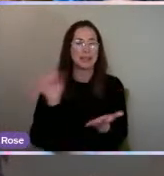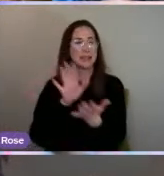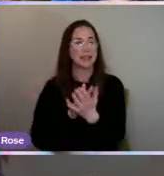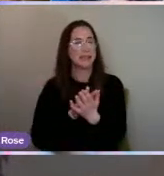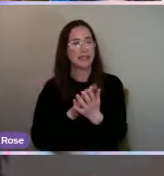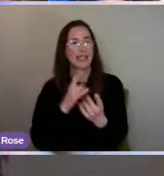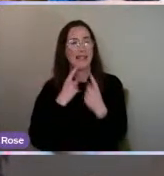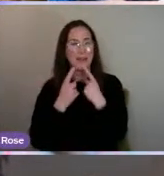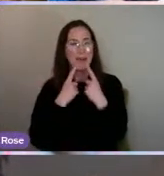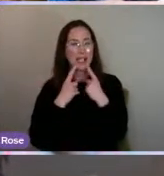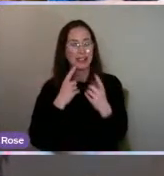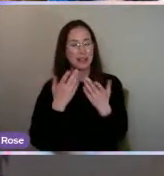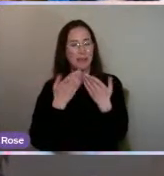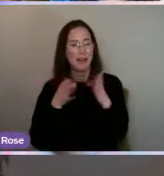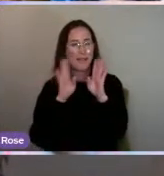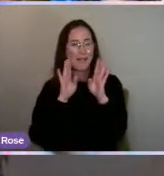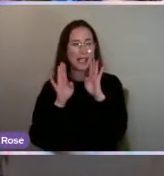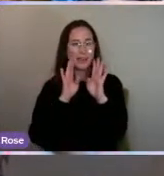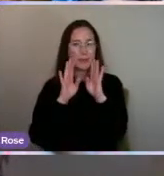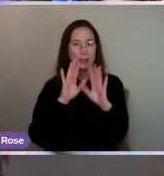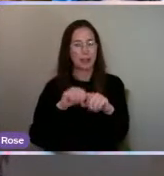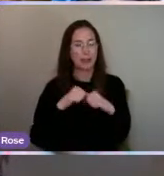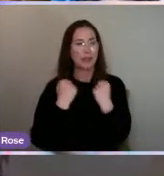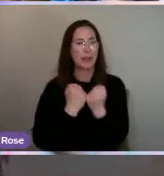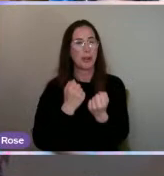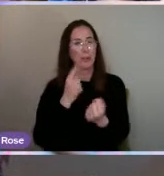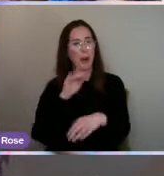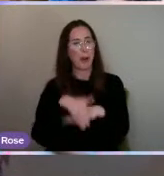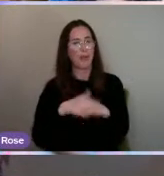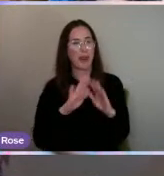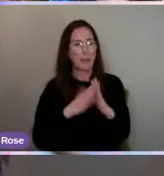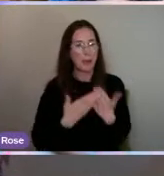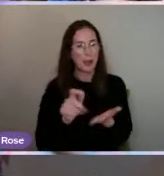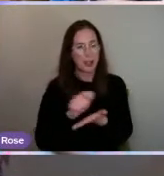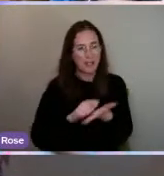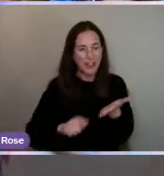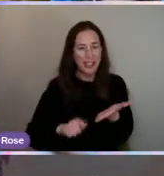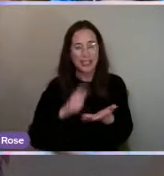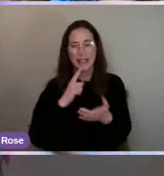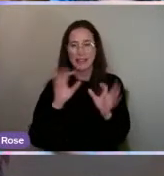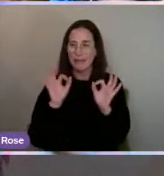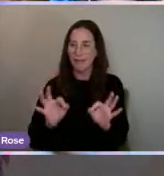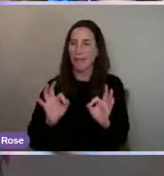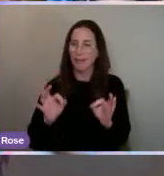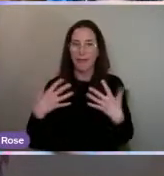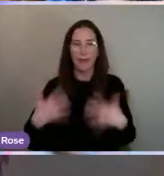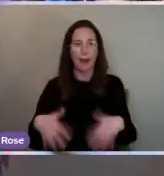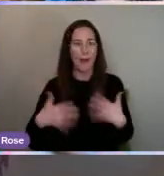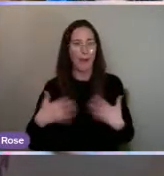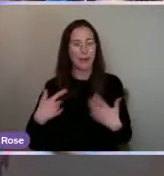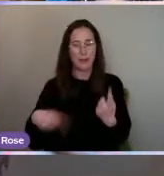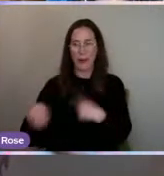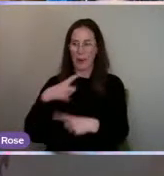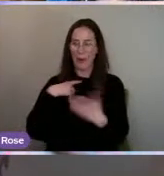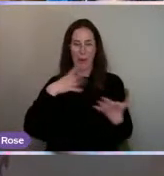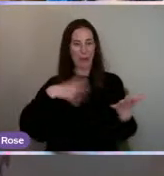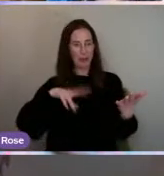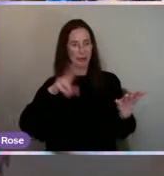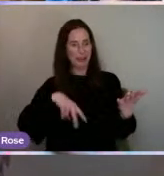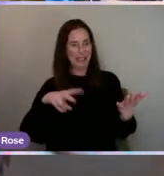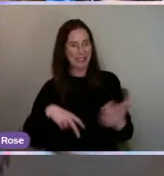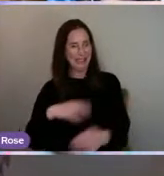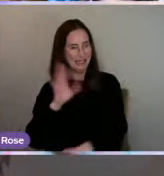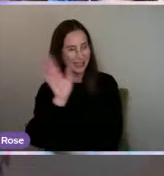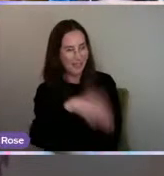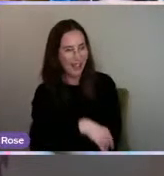Facebook group about the book that you've done and all of that information, because that sounds awesome. We'd all be very interested. So, that's